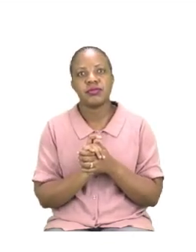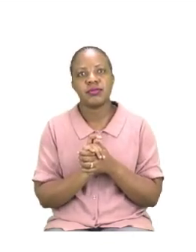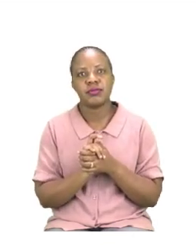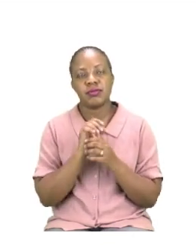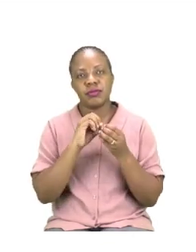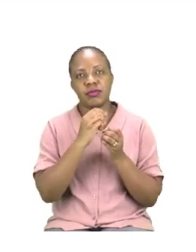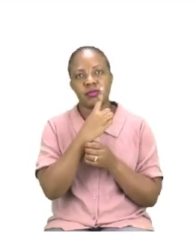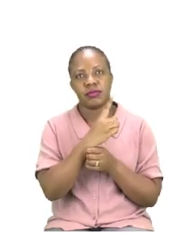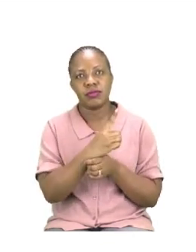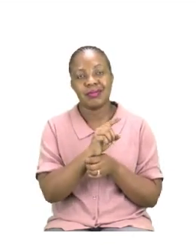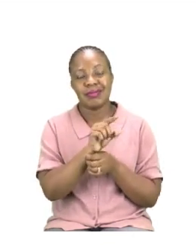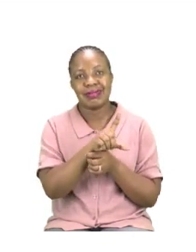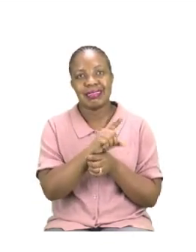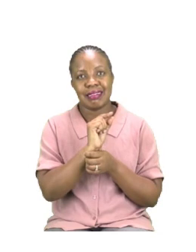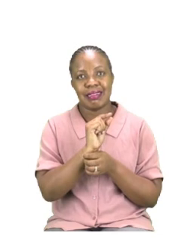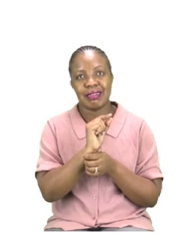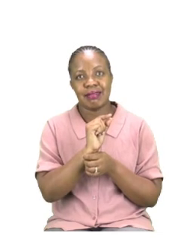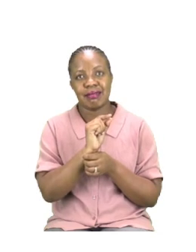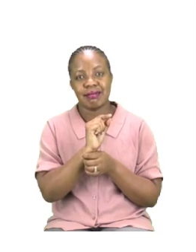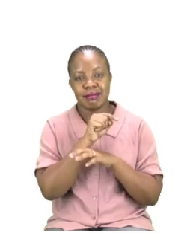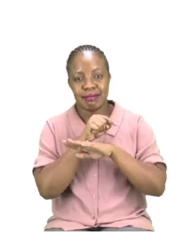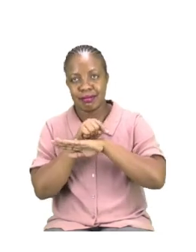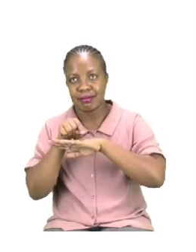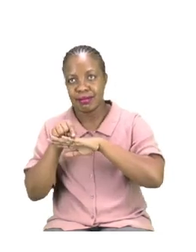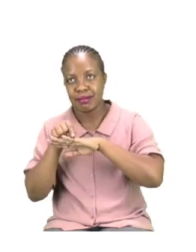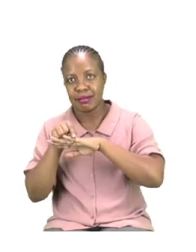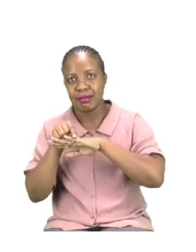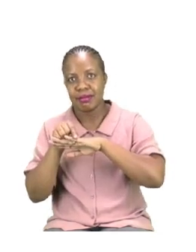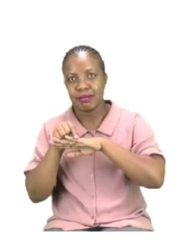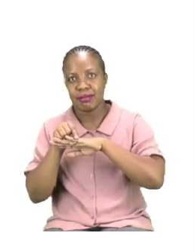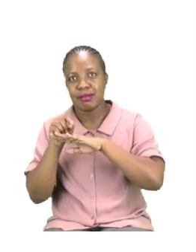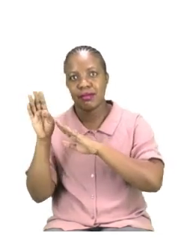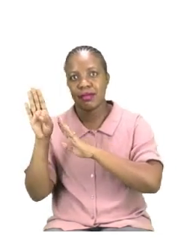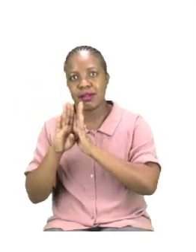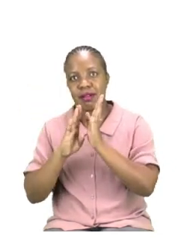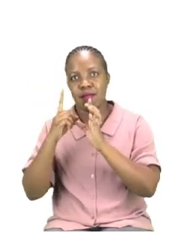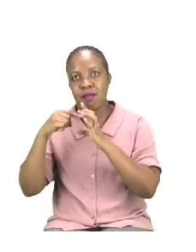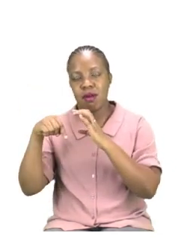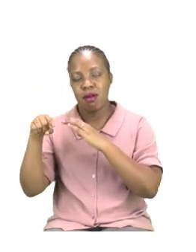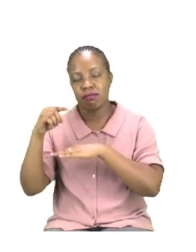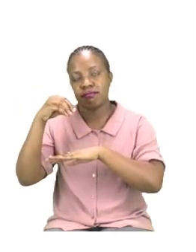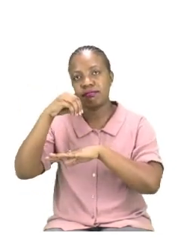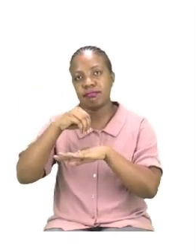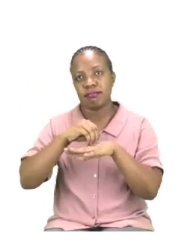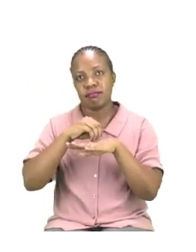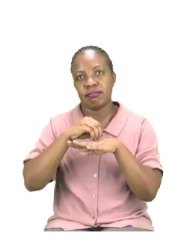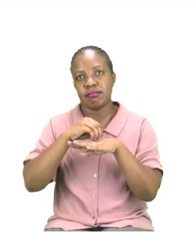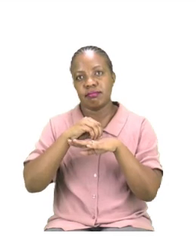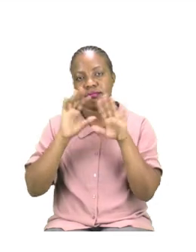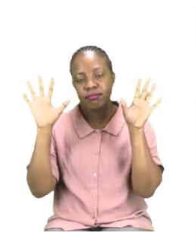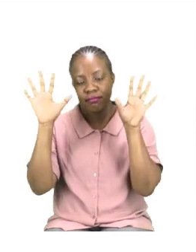night. Let's read it again. The dash comes out